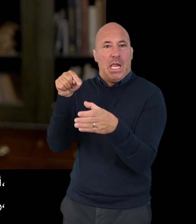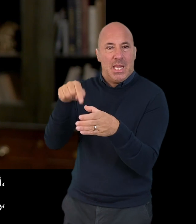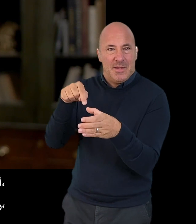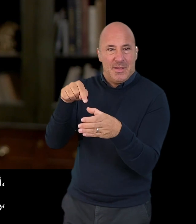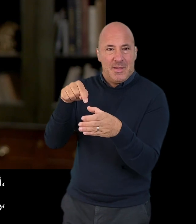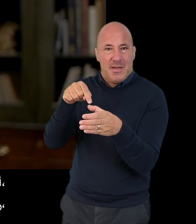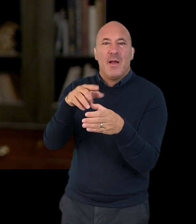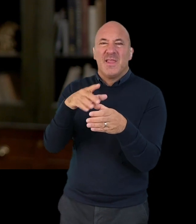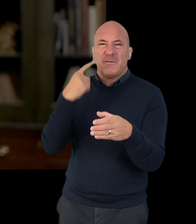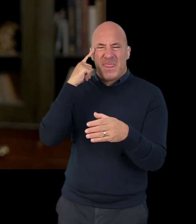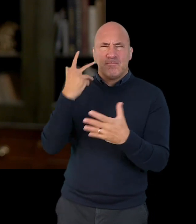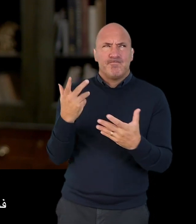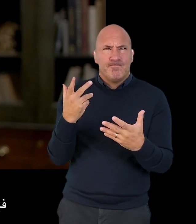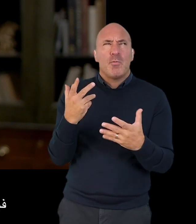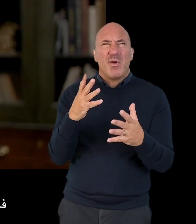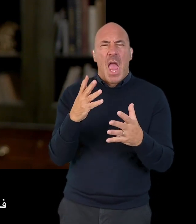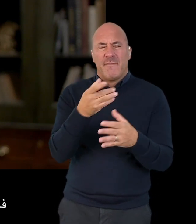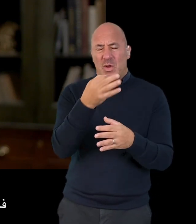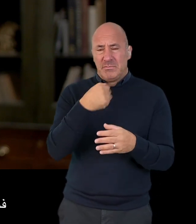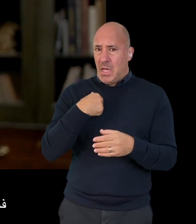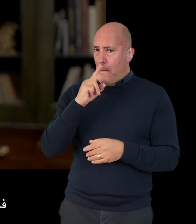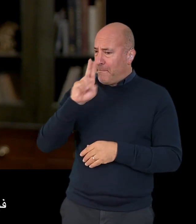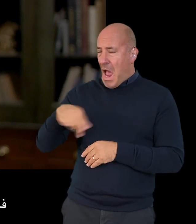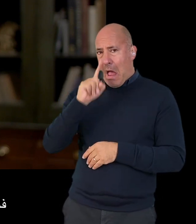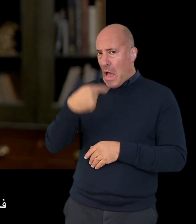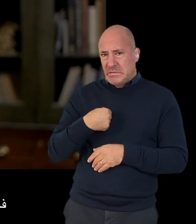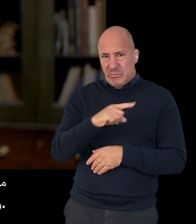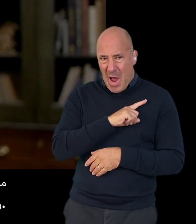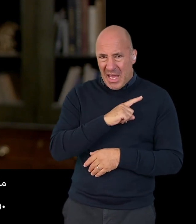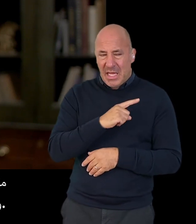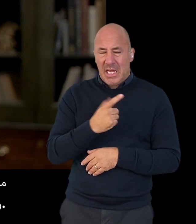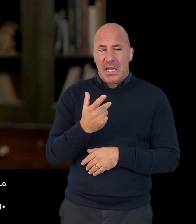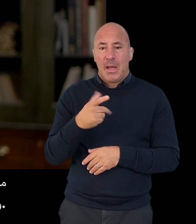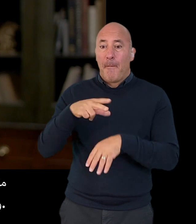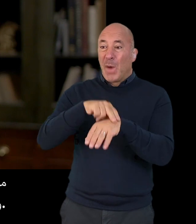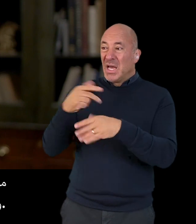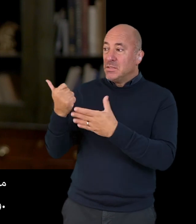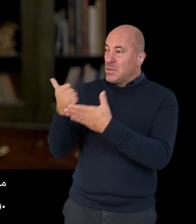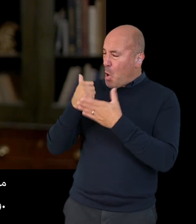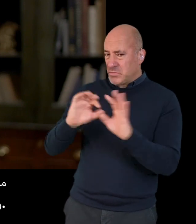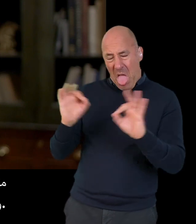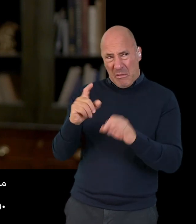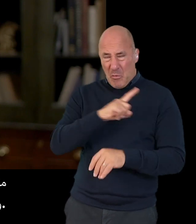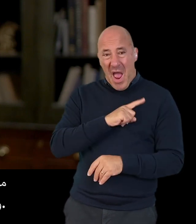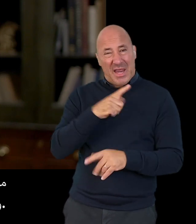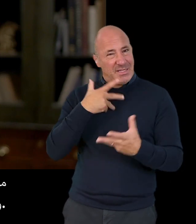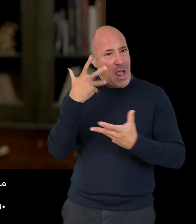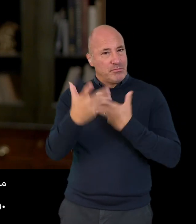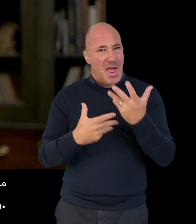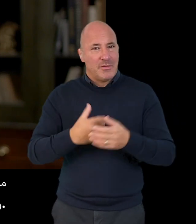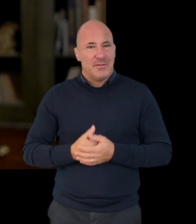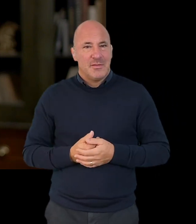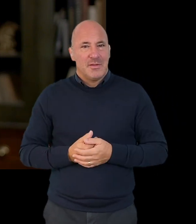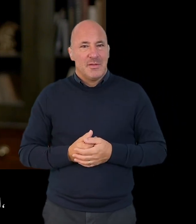local community, you do need to think about questions like why you can't go and get help from the